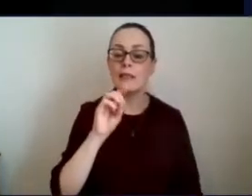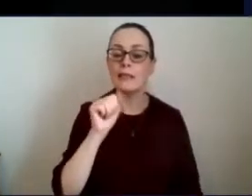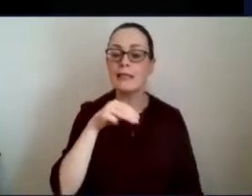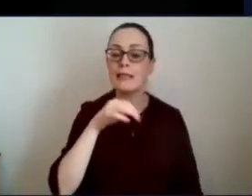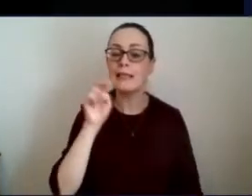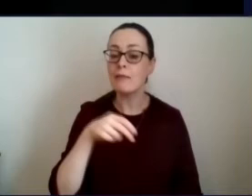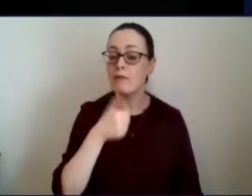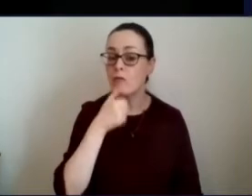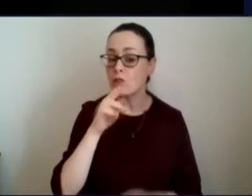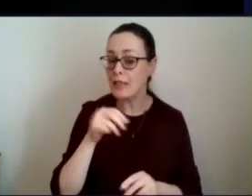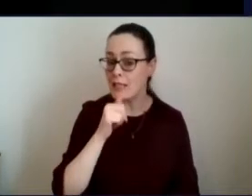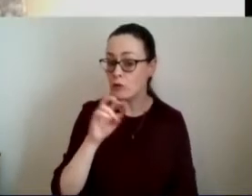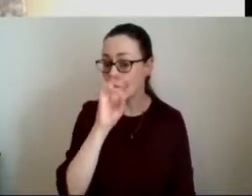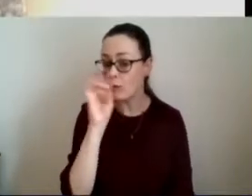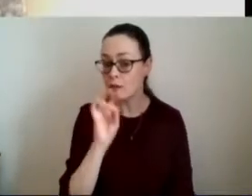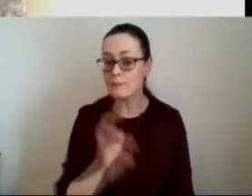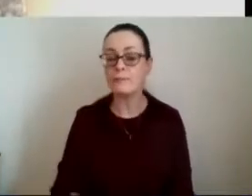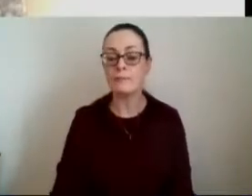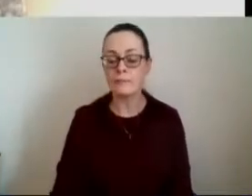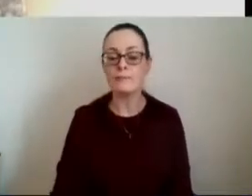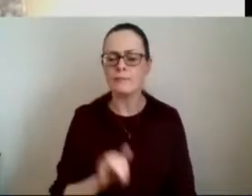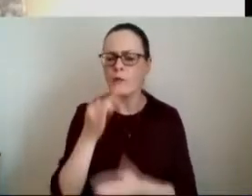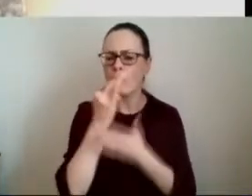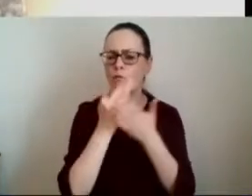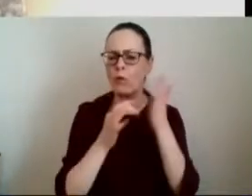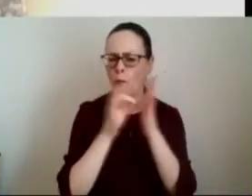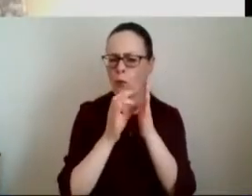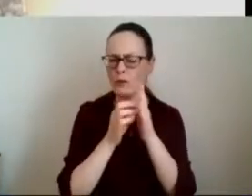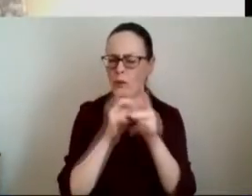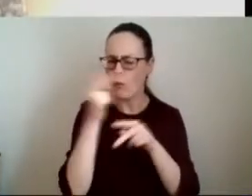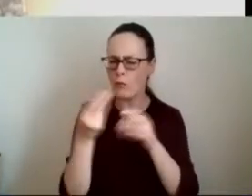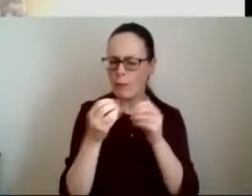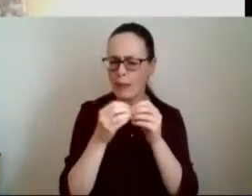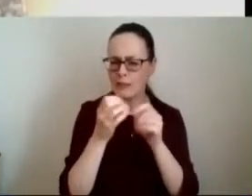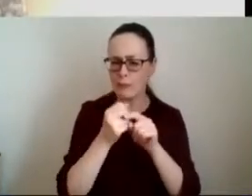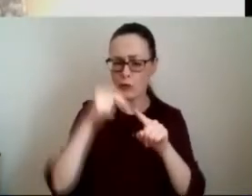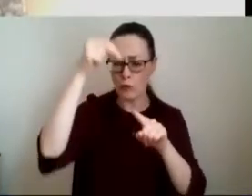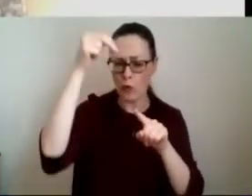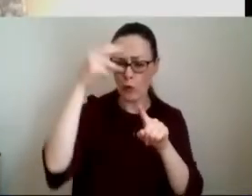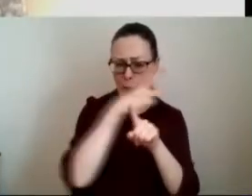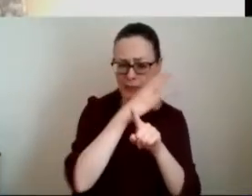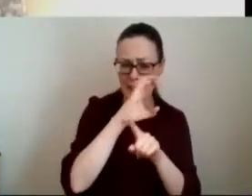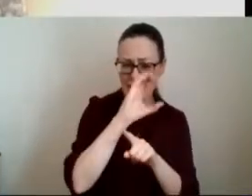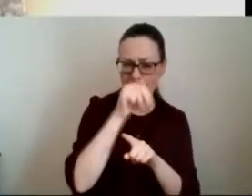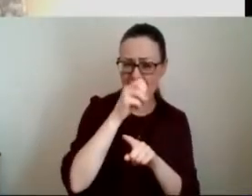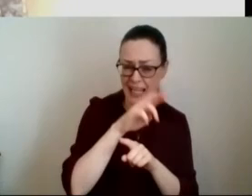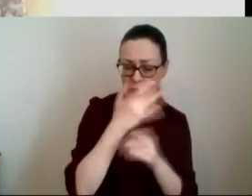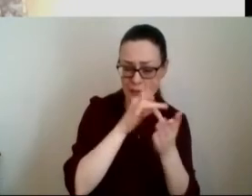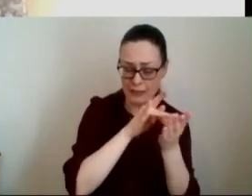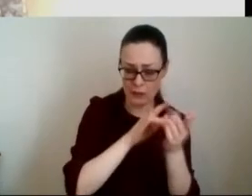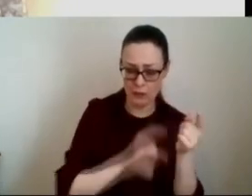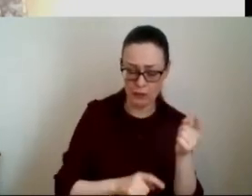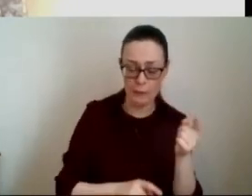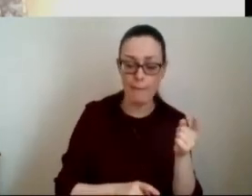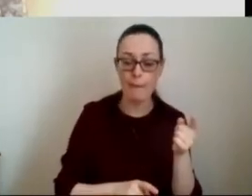question yeah so a couple of points i think you've both referred to the northwest cancer center and actually some of the points len made